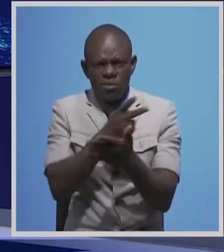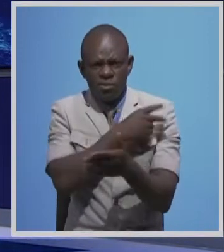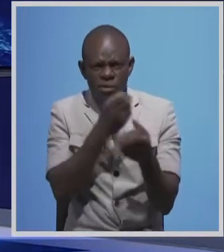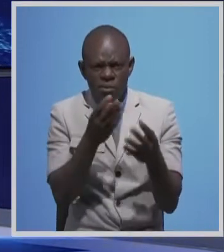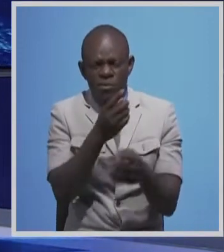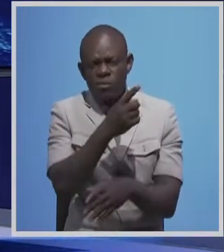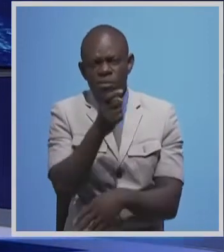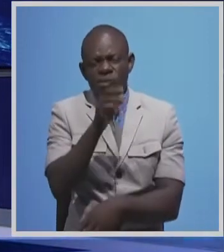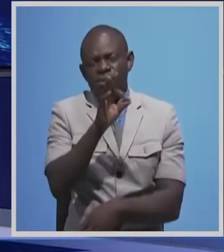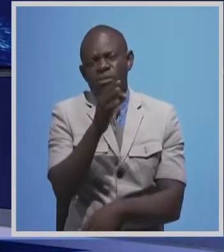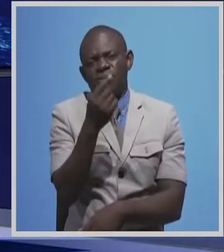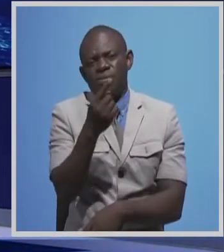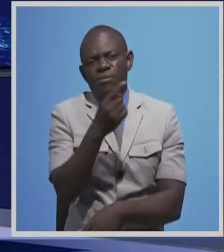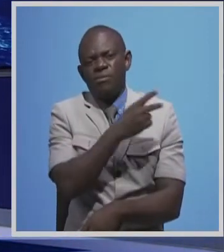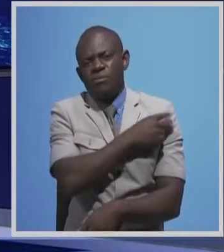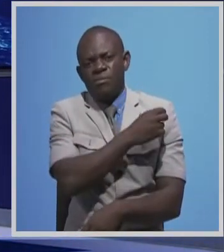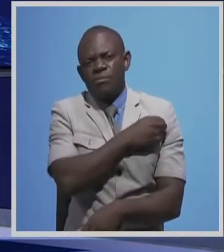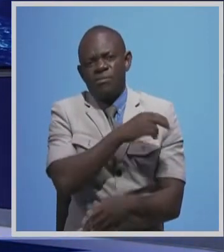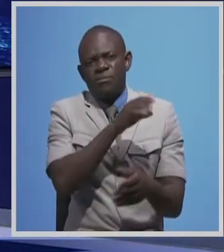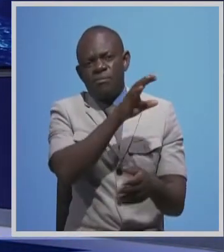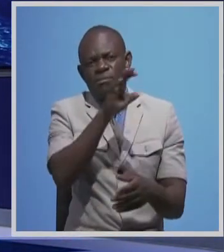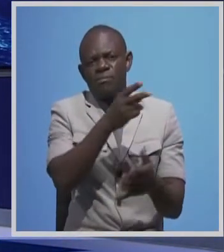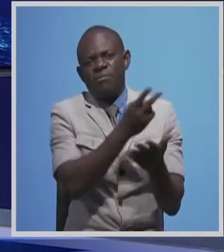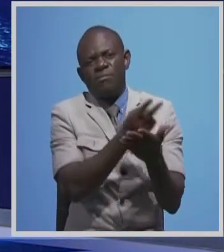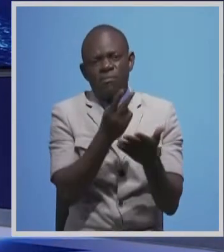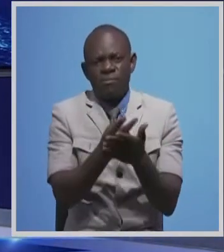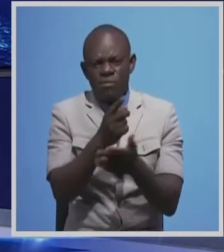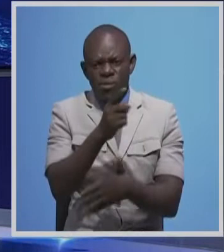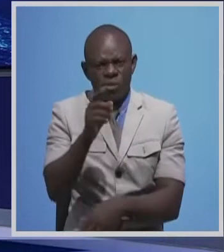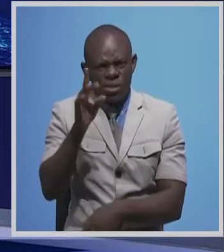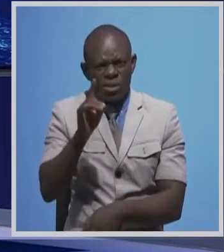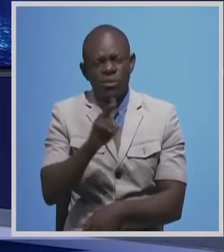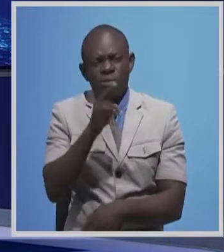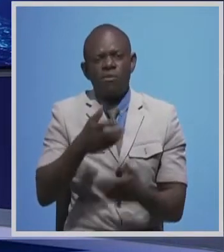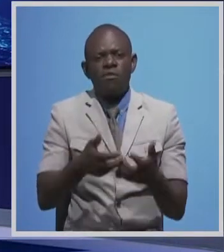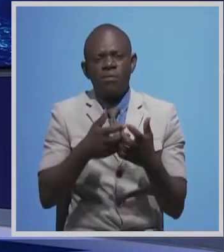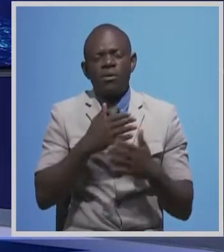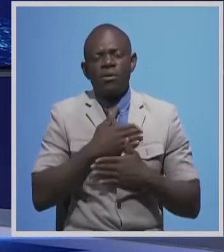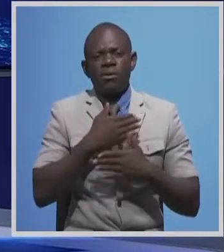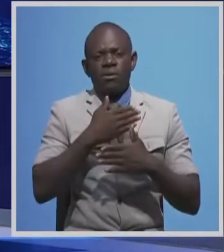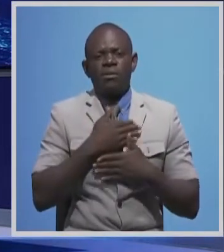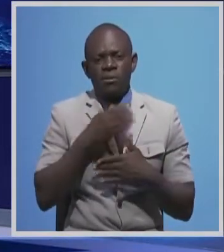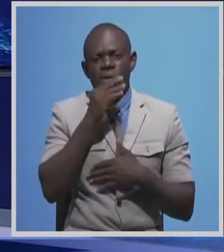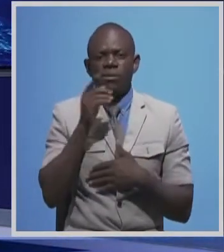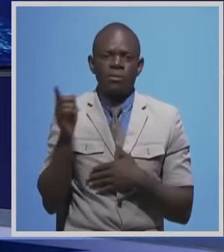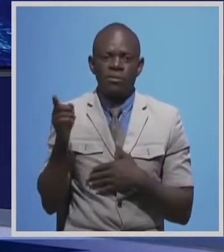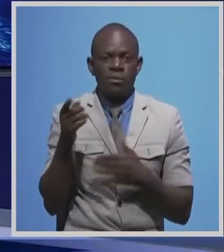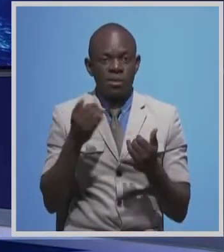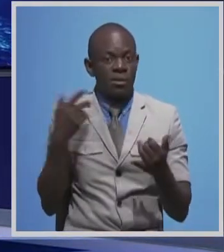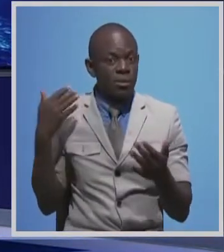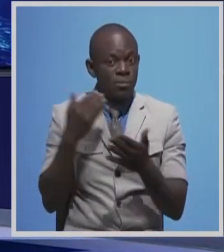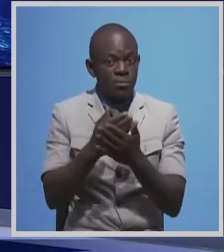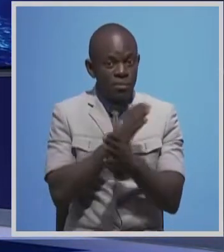under health care management with 108 on oxygen therapy. Dr. Chilufia said the cumulative total now stands at 26